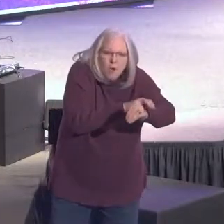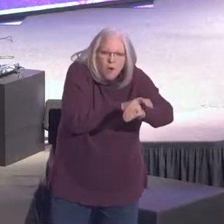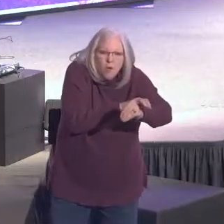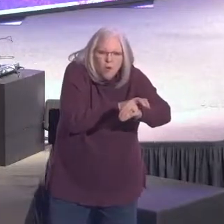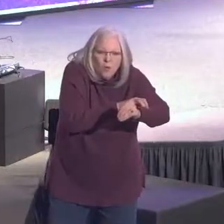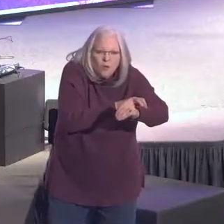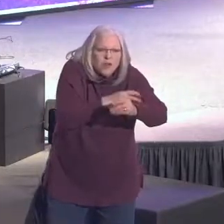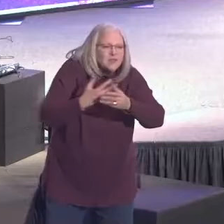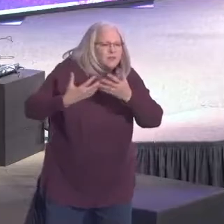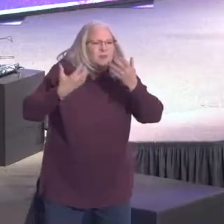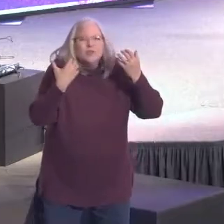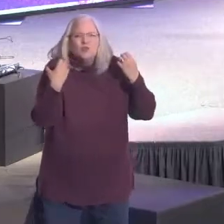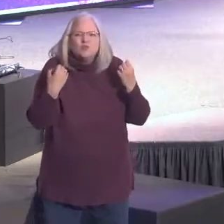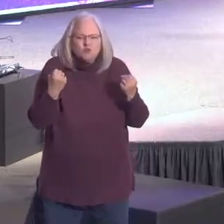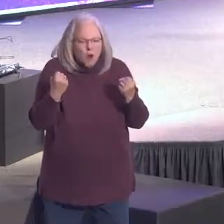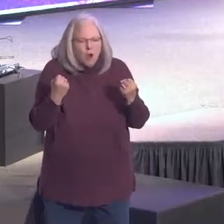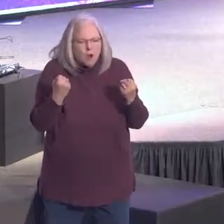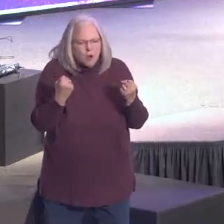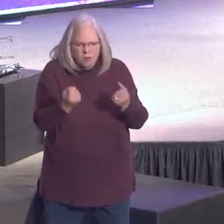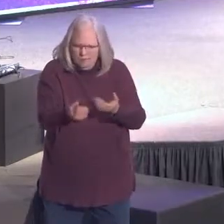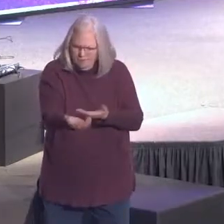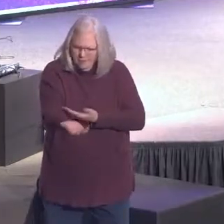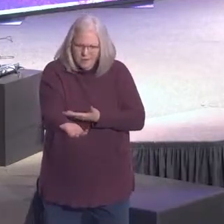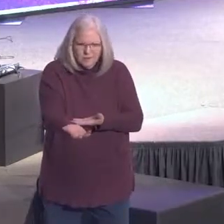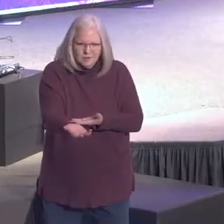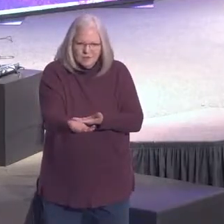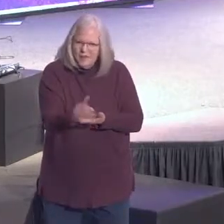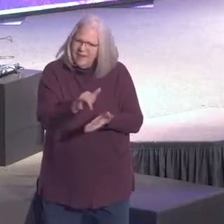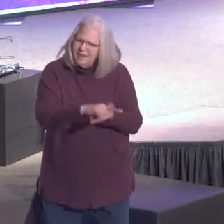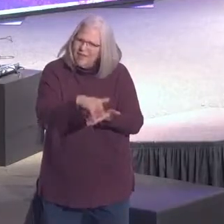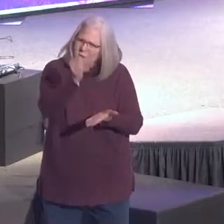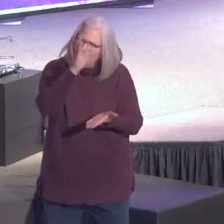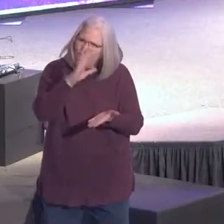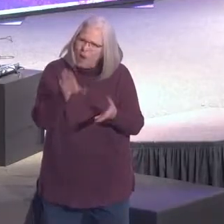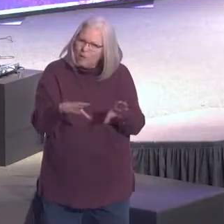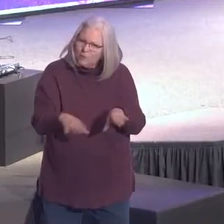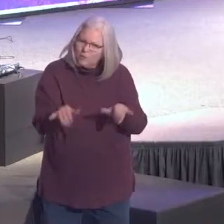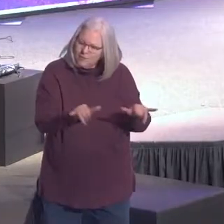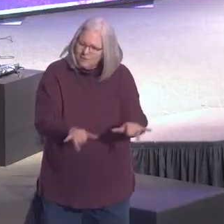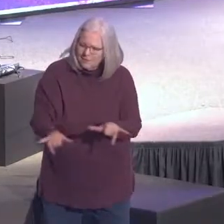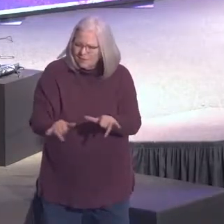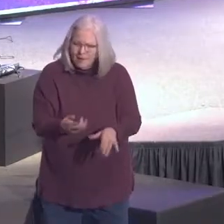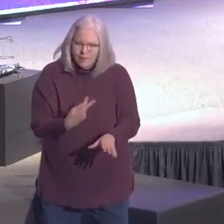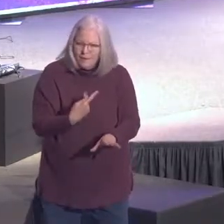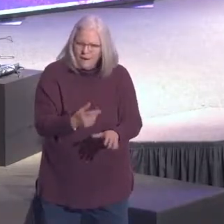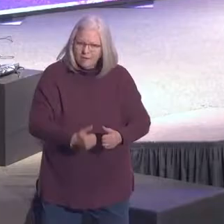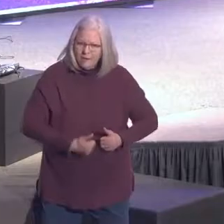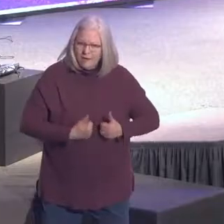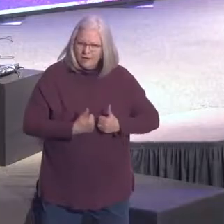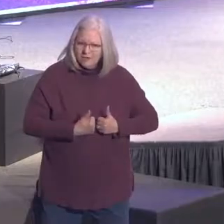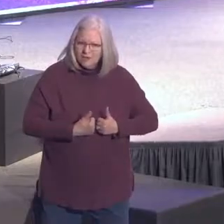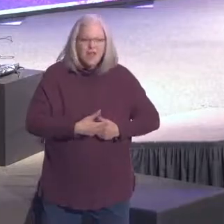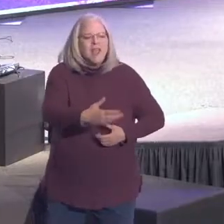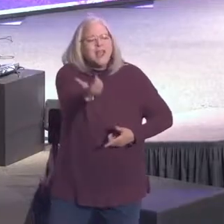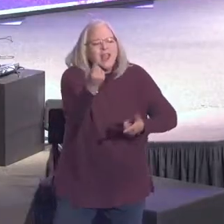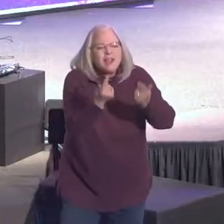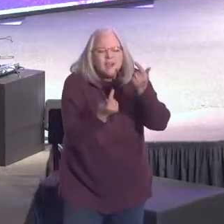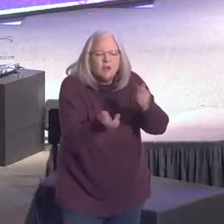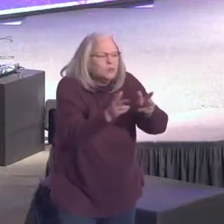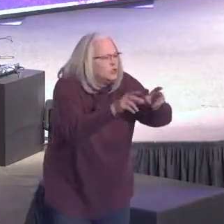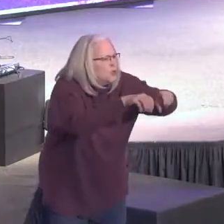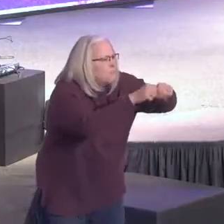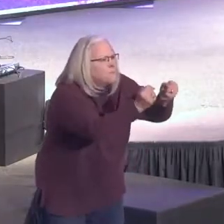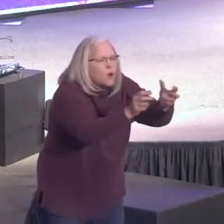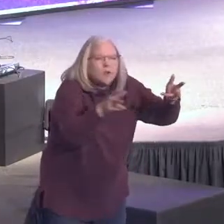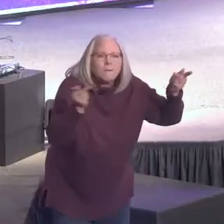than the rest of his arm. And you know, that's what God will do in our lives. He comes to the broken places